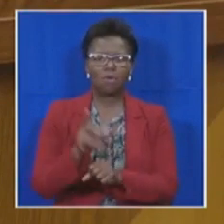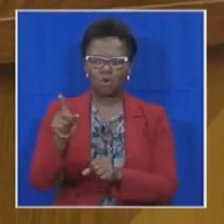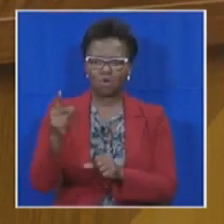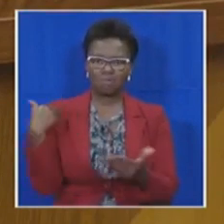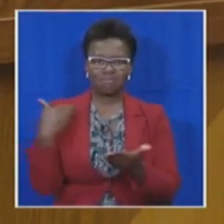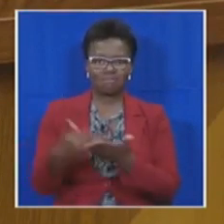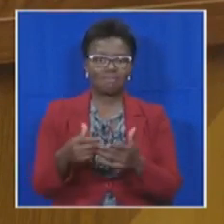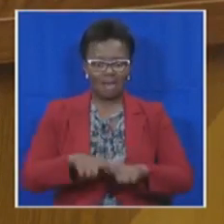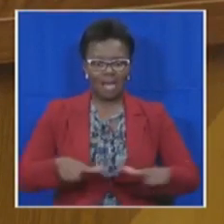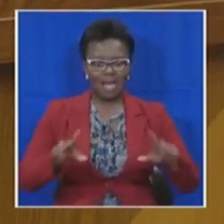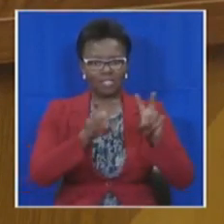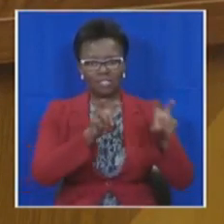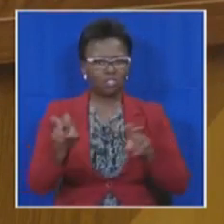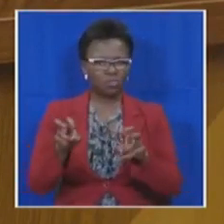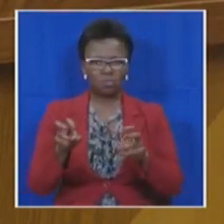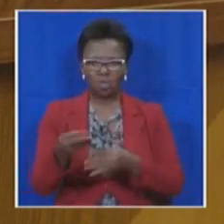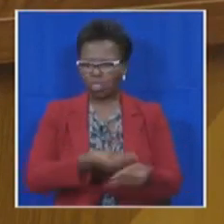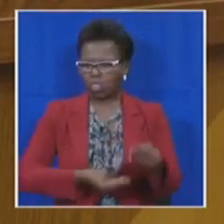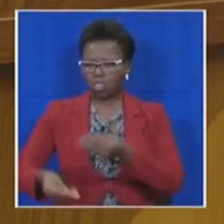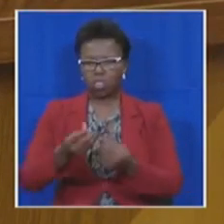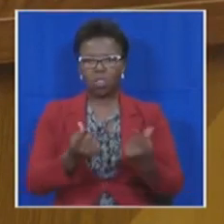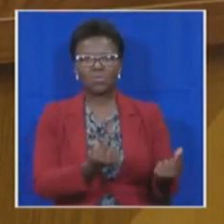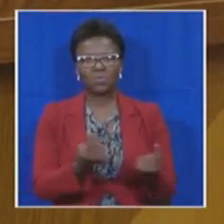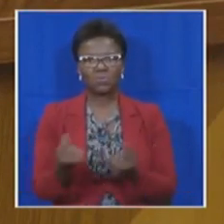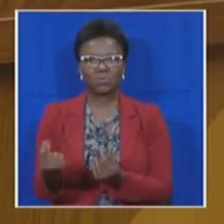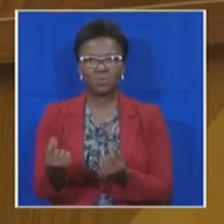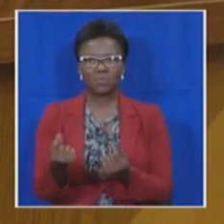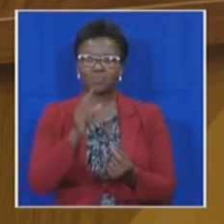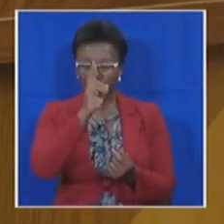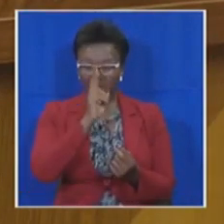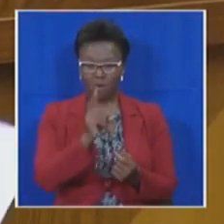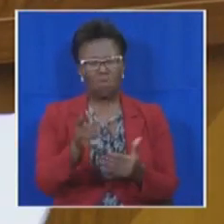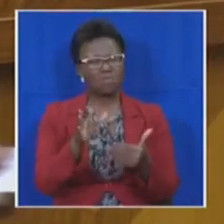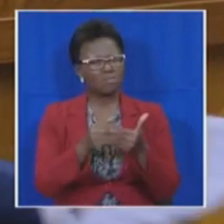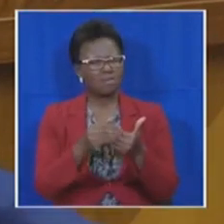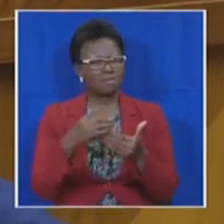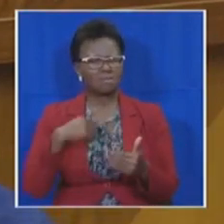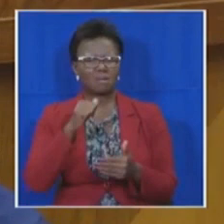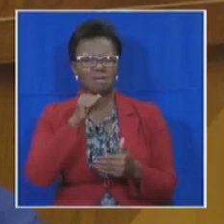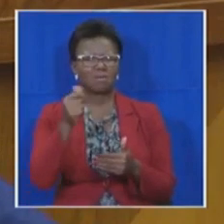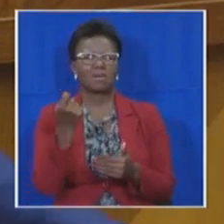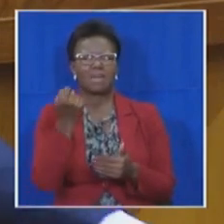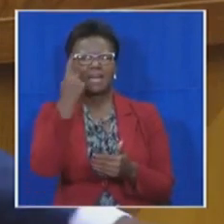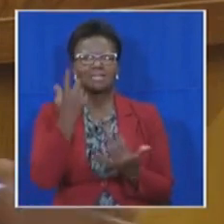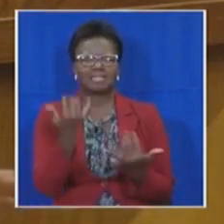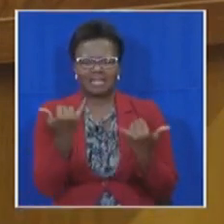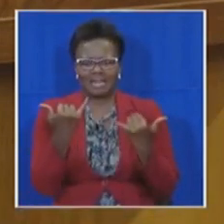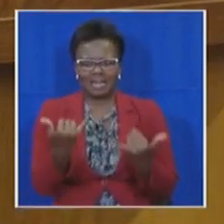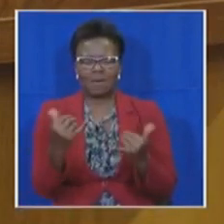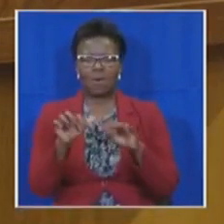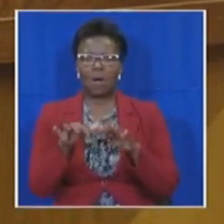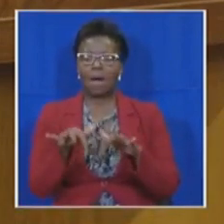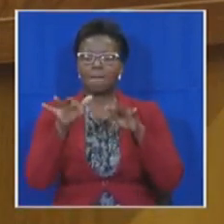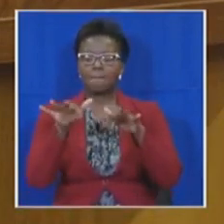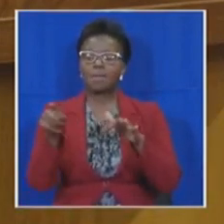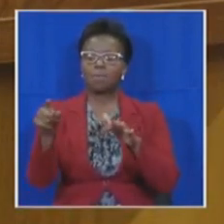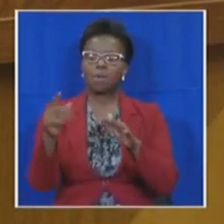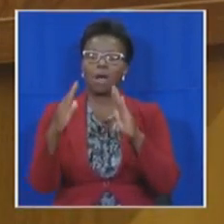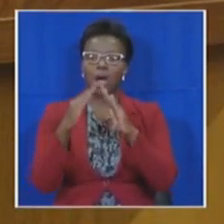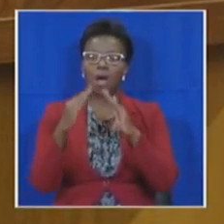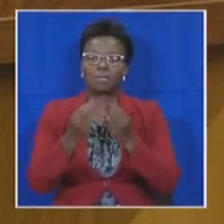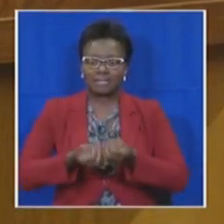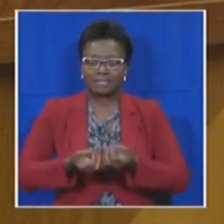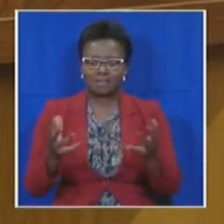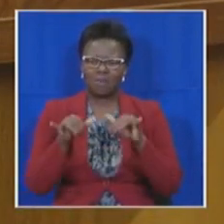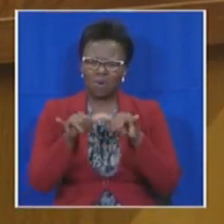mishandling of land reform. Honourable members, it makes no sense whatsoever why beneficiaries of government housing have to